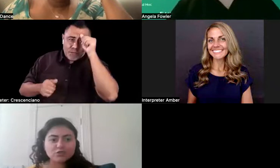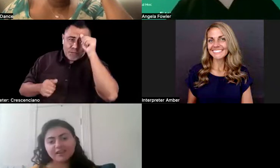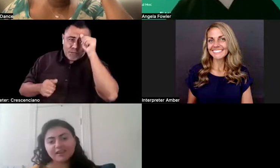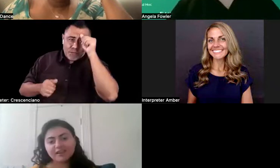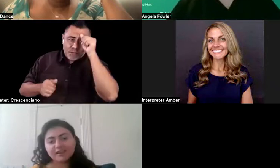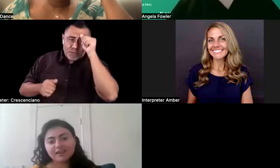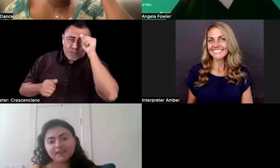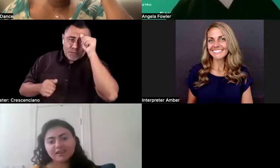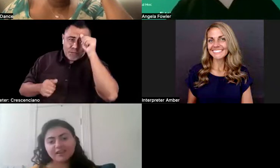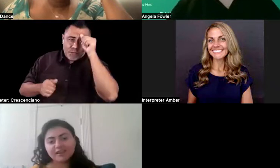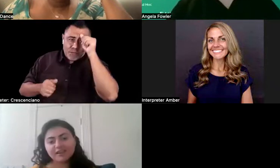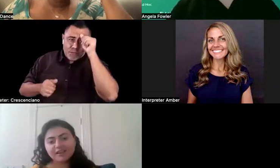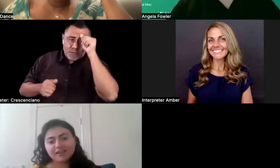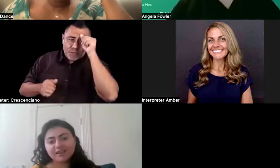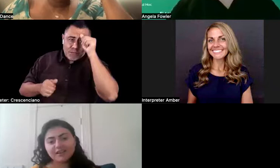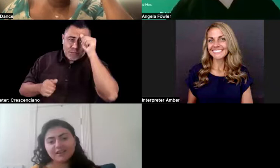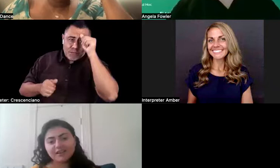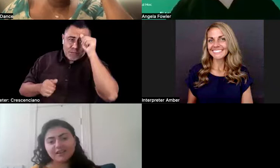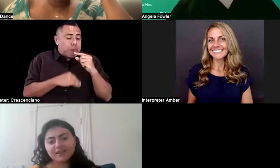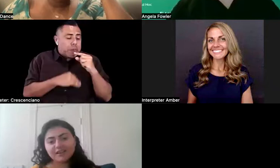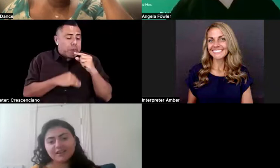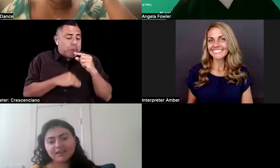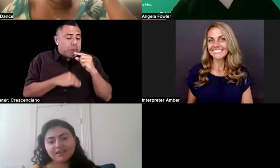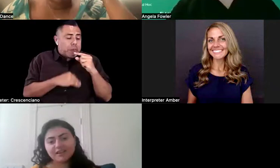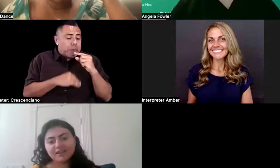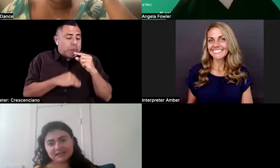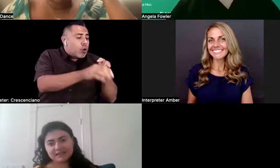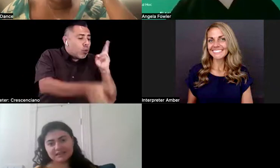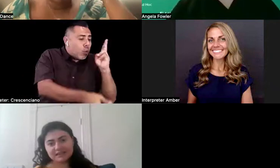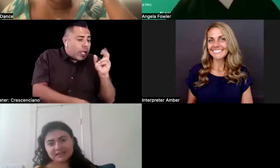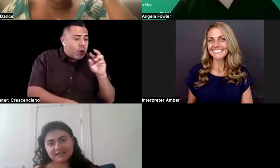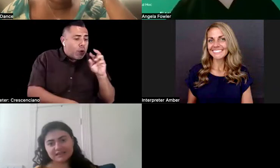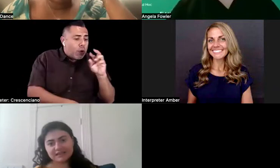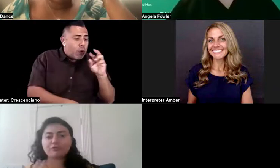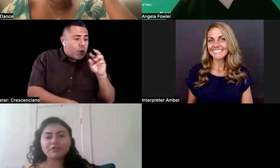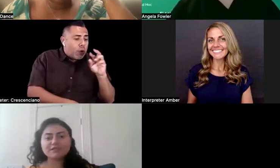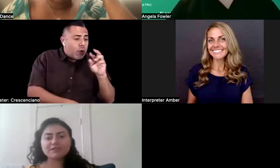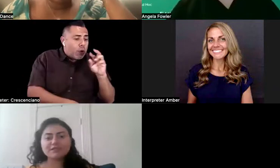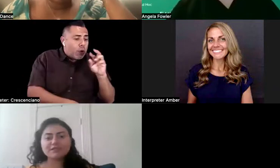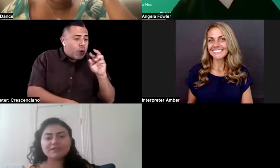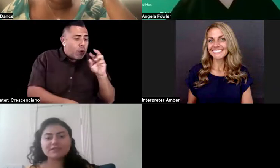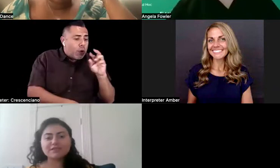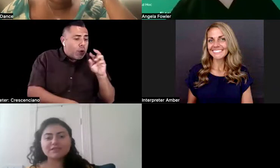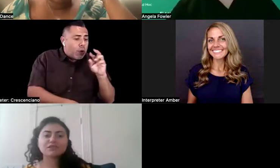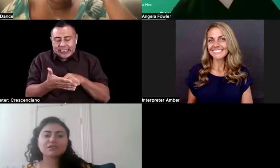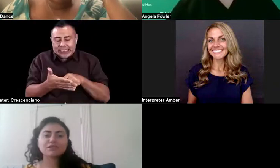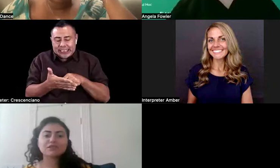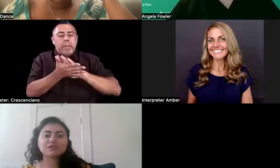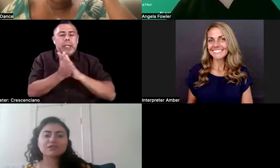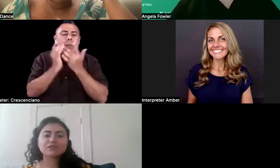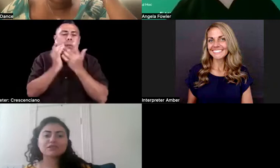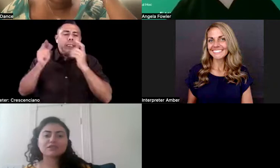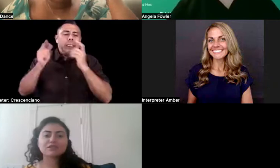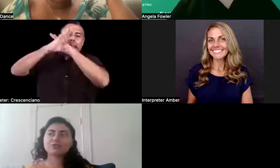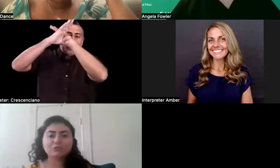our community to know that this little thing that prevents us from talking about that we